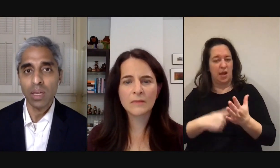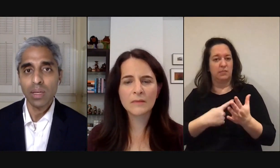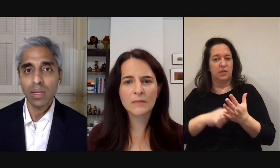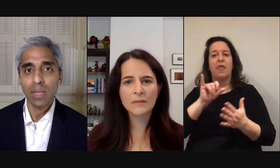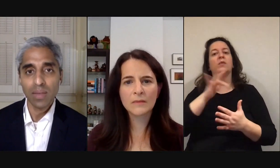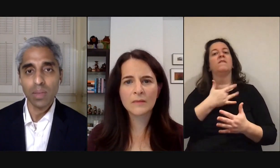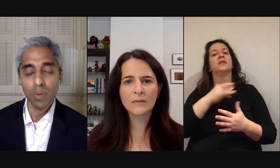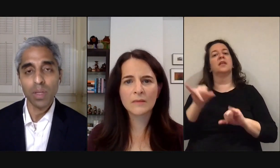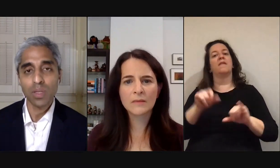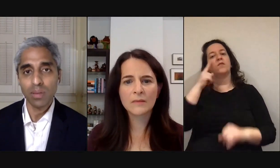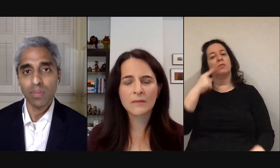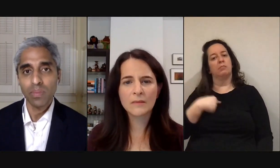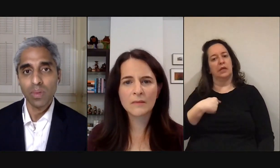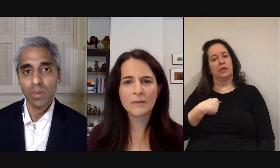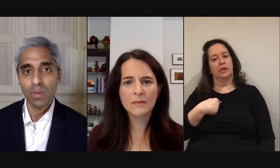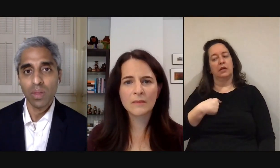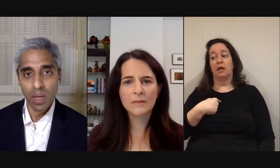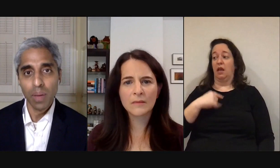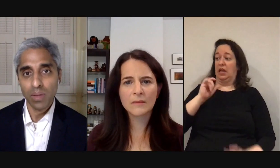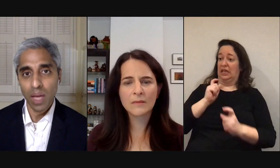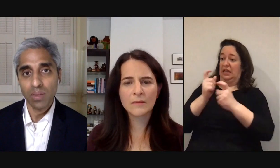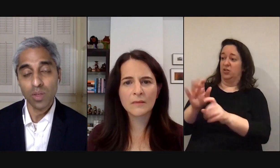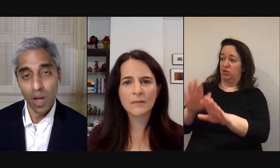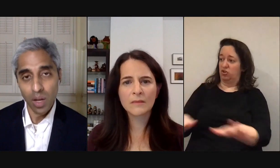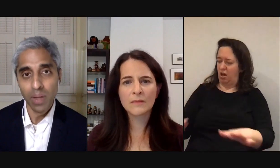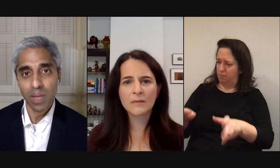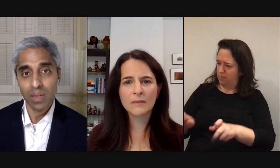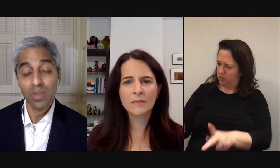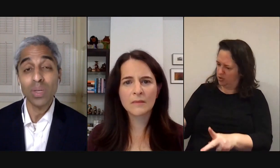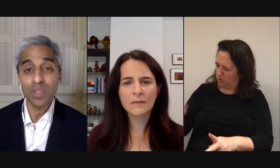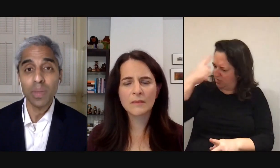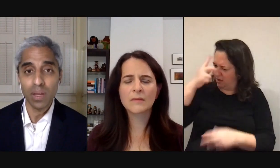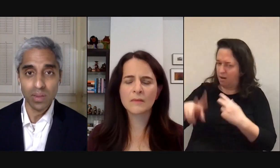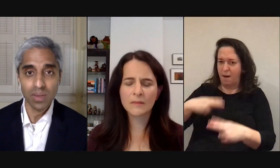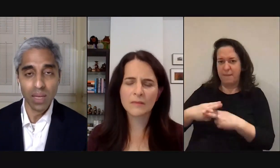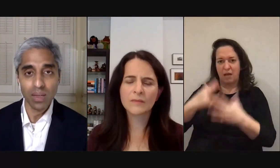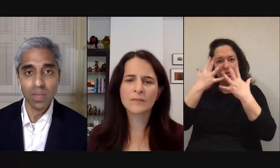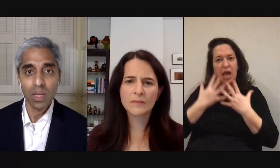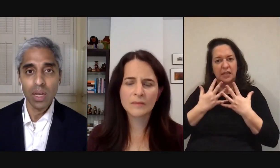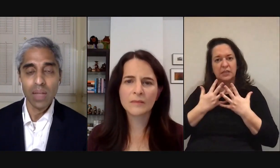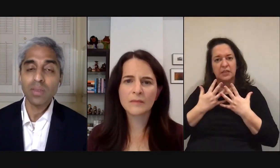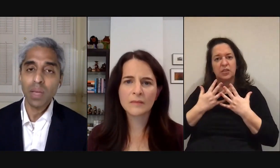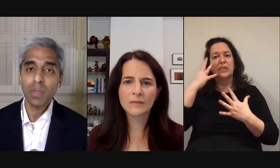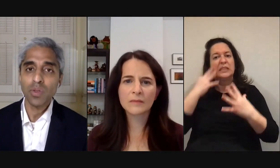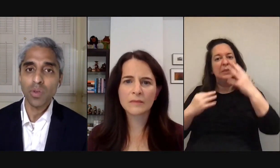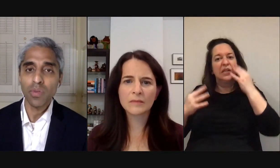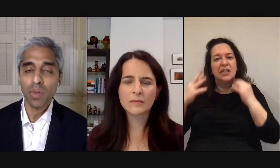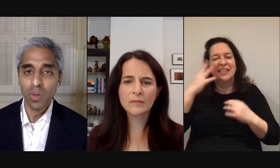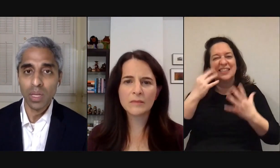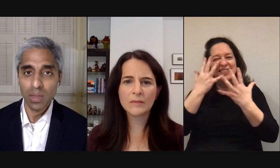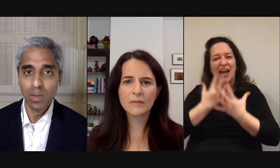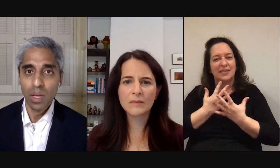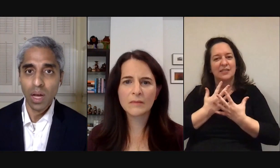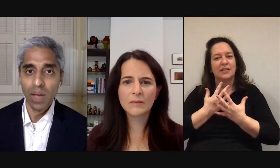child tacit permission to think about sadness to talk about sadness to experience sadness and the same is true